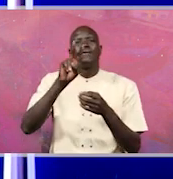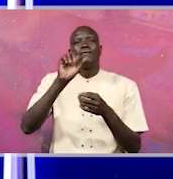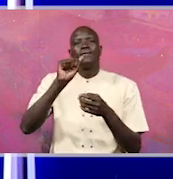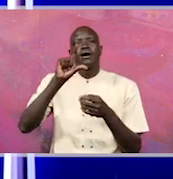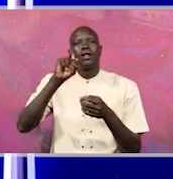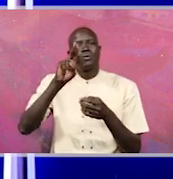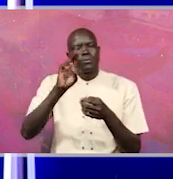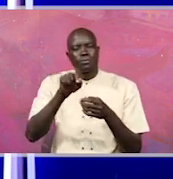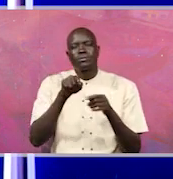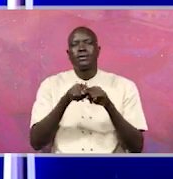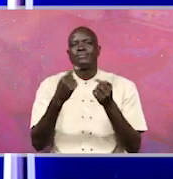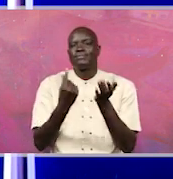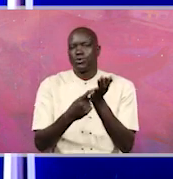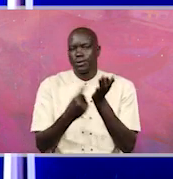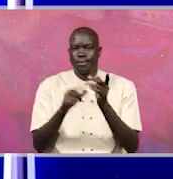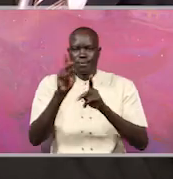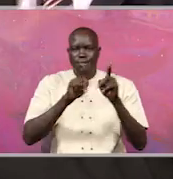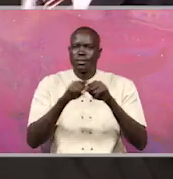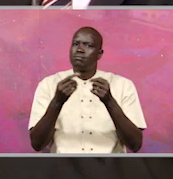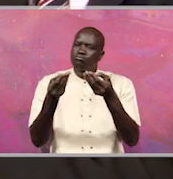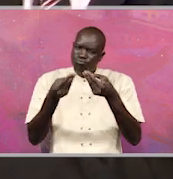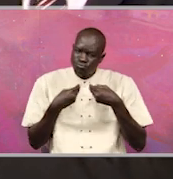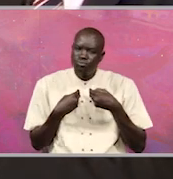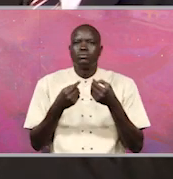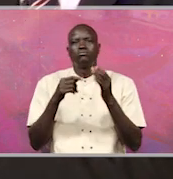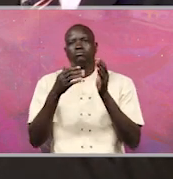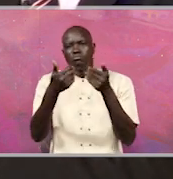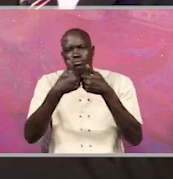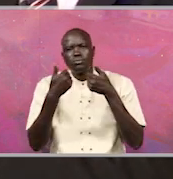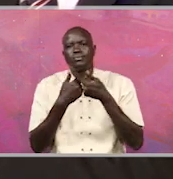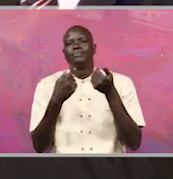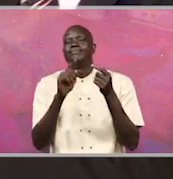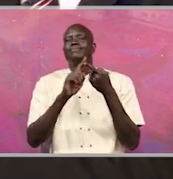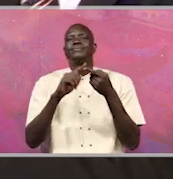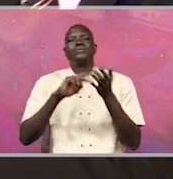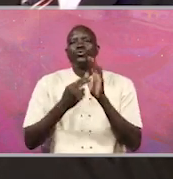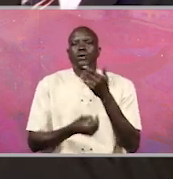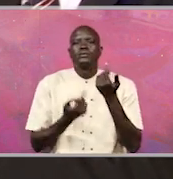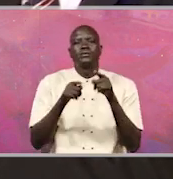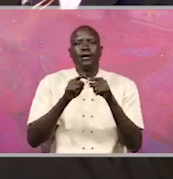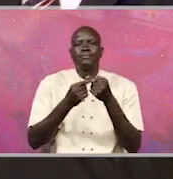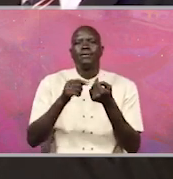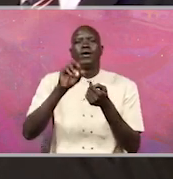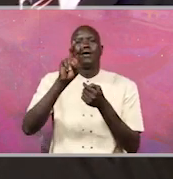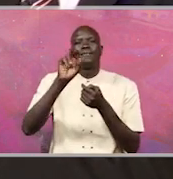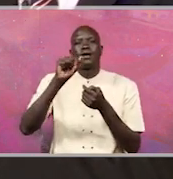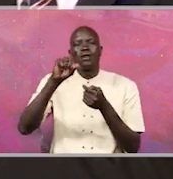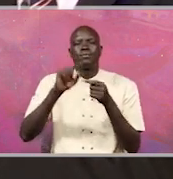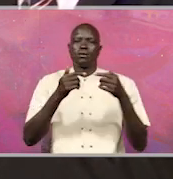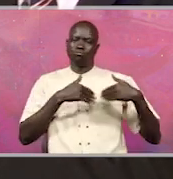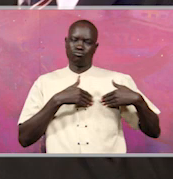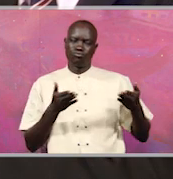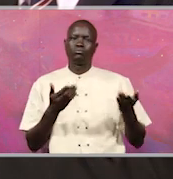the citizens of Uganda? Can you tell us what those values, in your opinion, what are they? Of course, when you're talking about values, you're talking about issues about transparency,